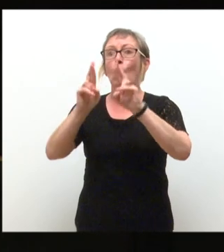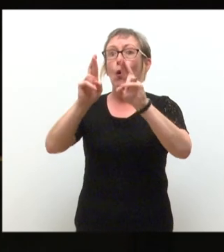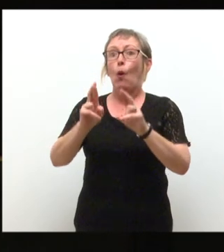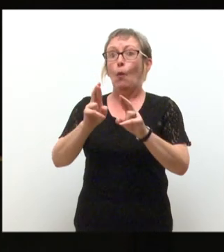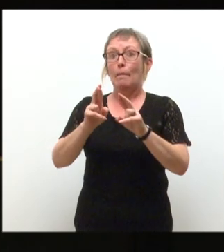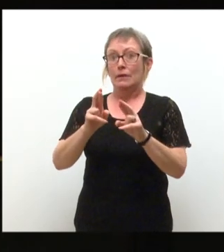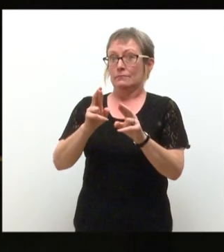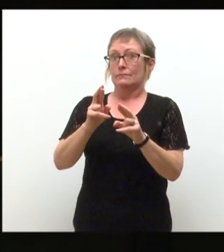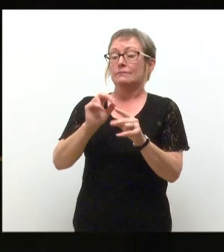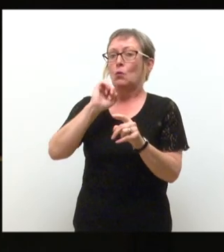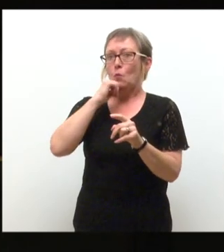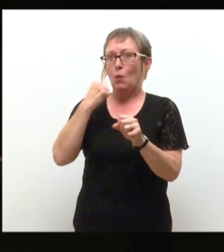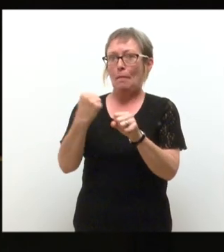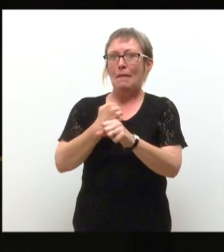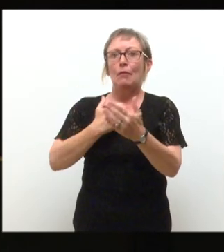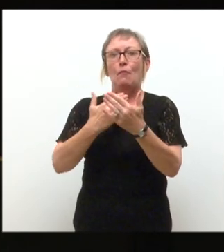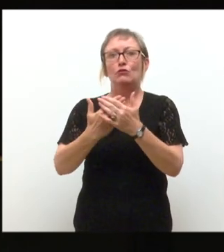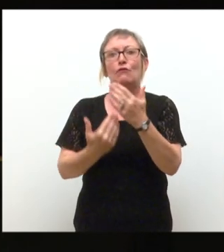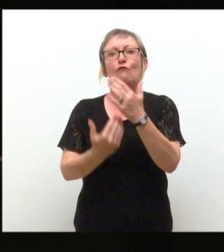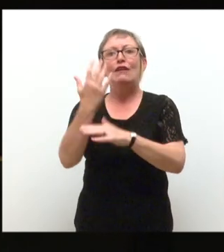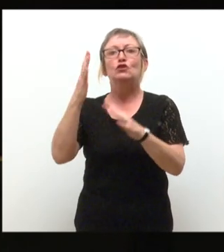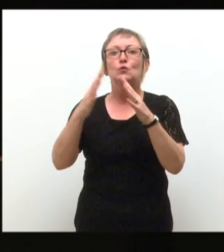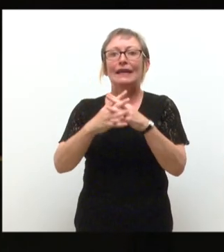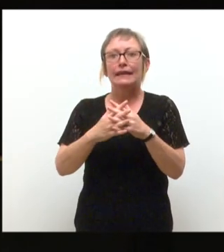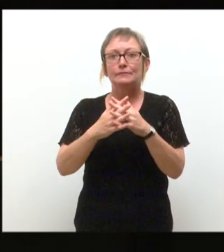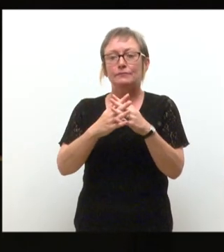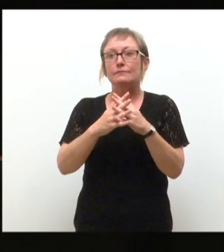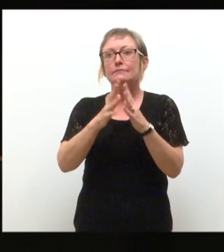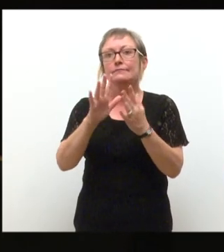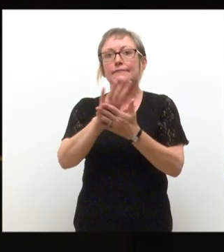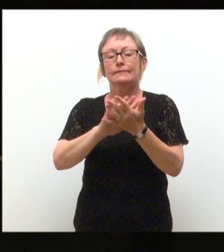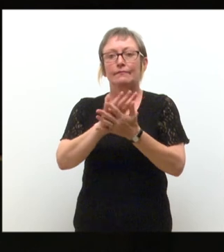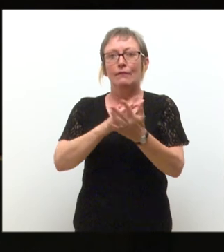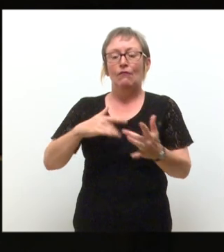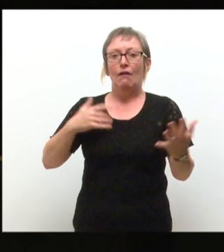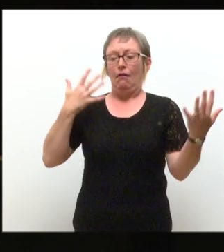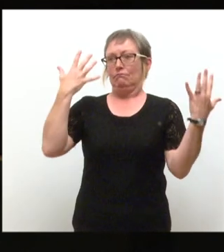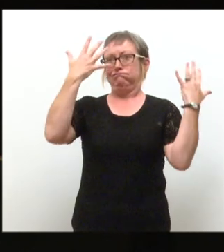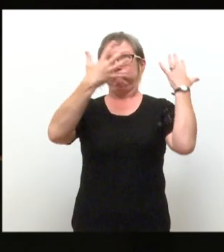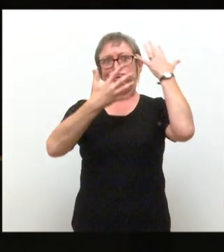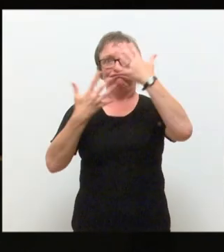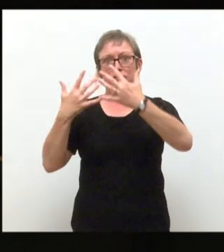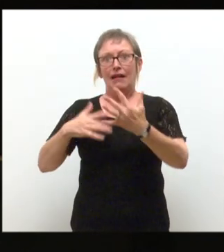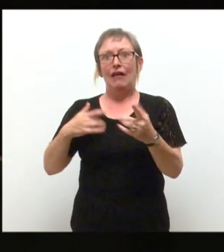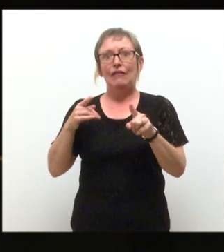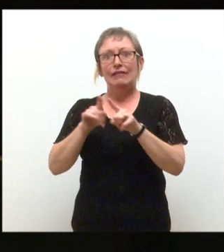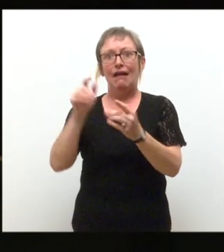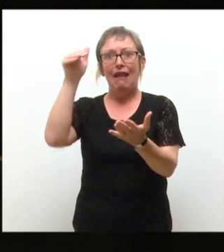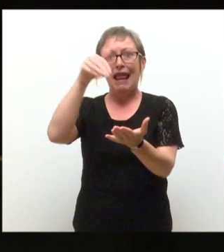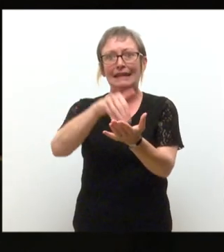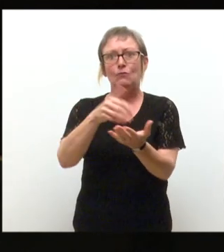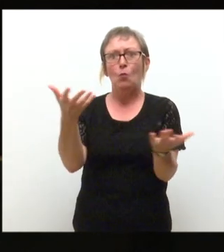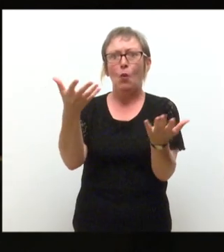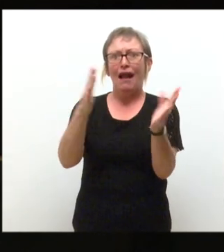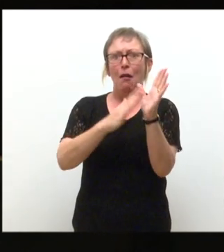make the most of your freshers week. Whilst your head may be spinning, and it feels like you've landed on Mars, let's talk